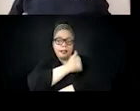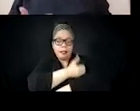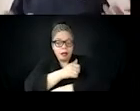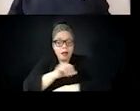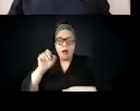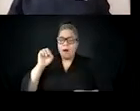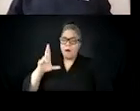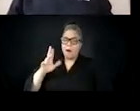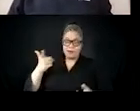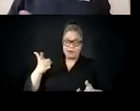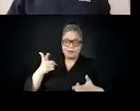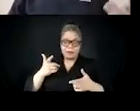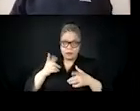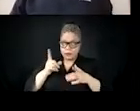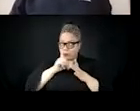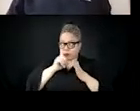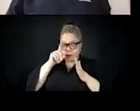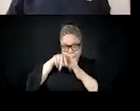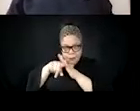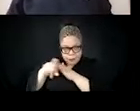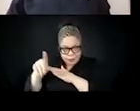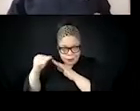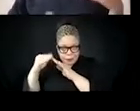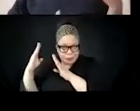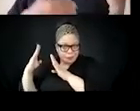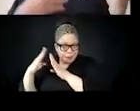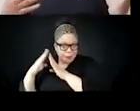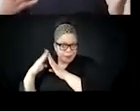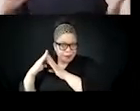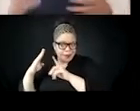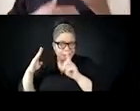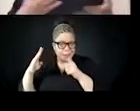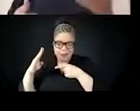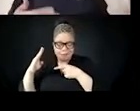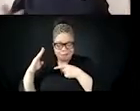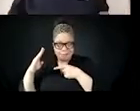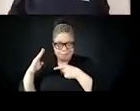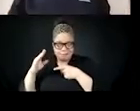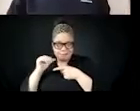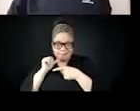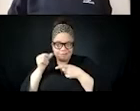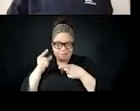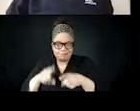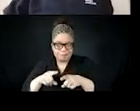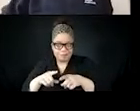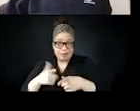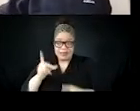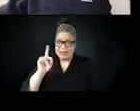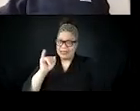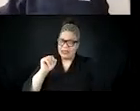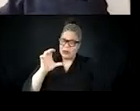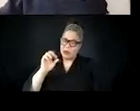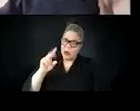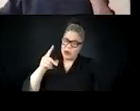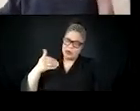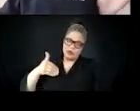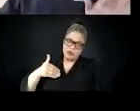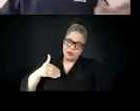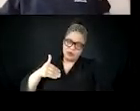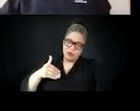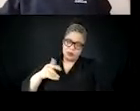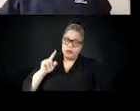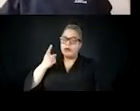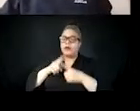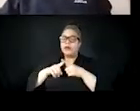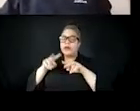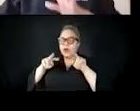it's just to like monitor things off very creepy. Um, but these types of things are racialized disinformation. Any questions